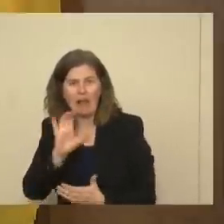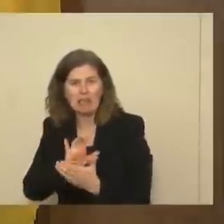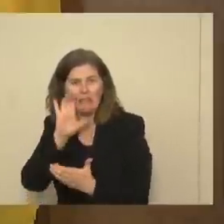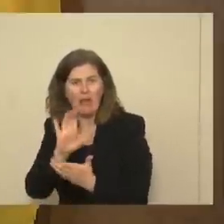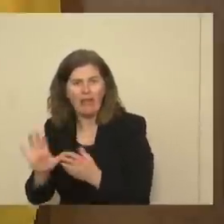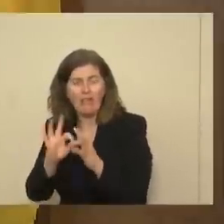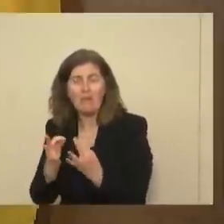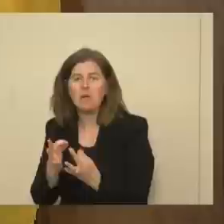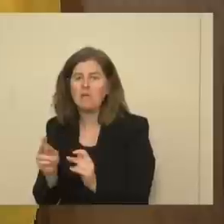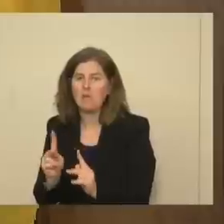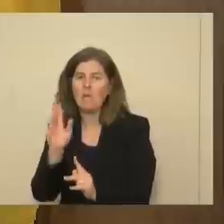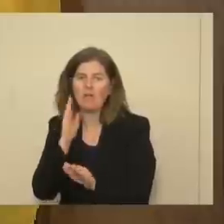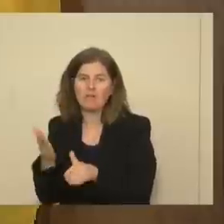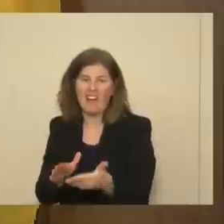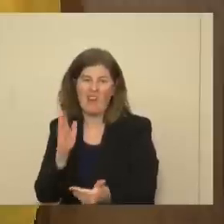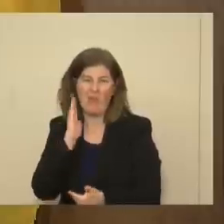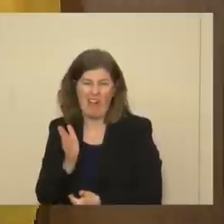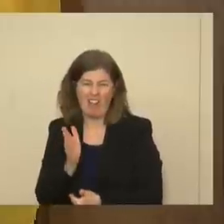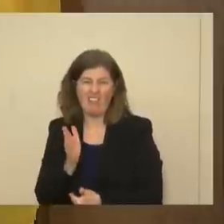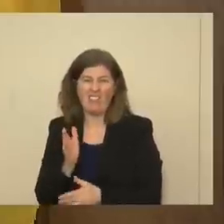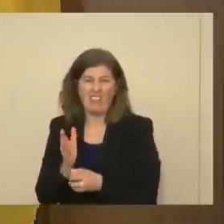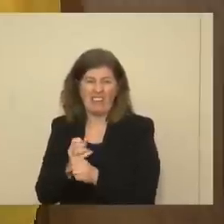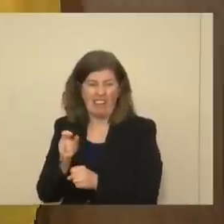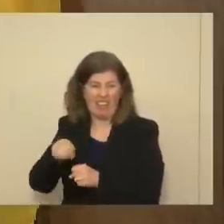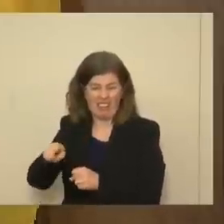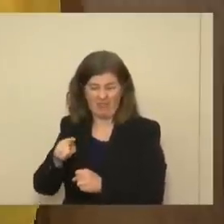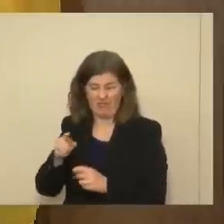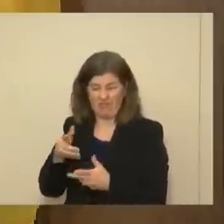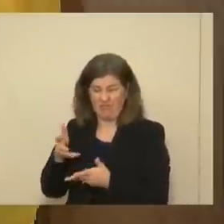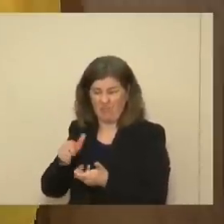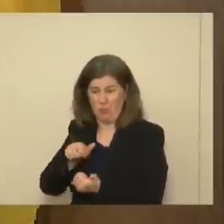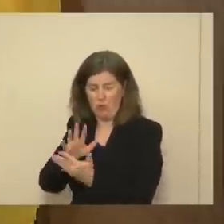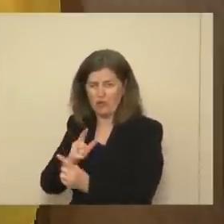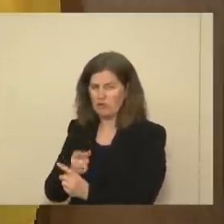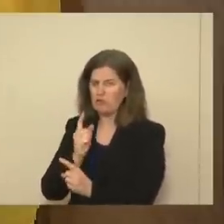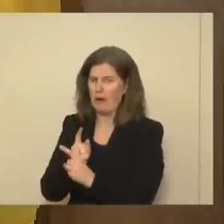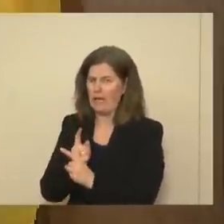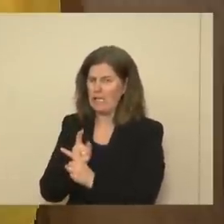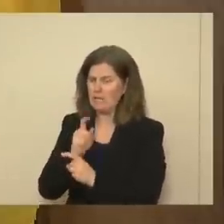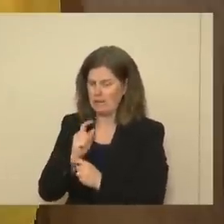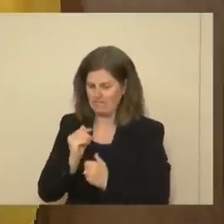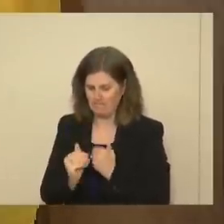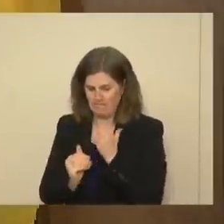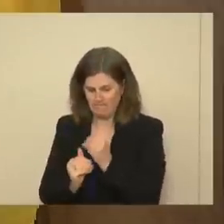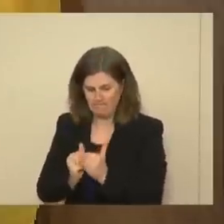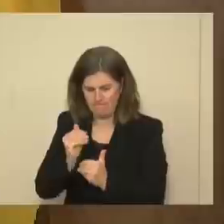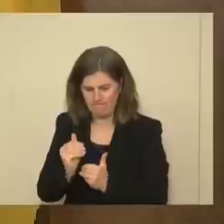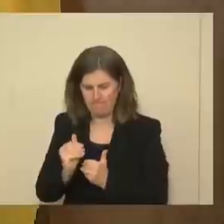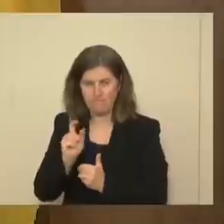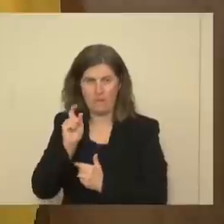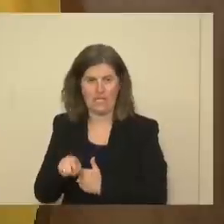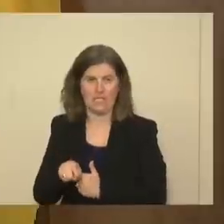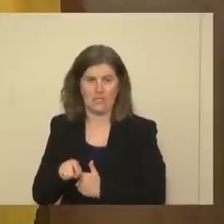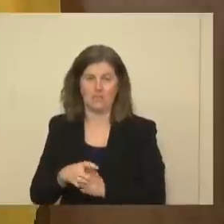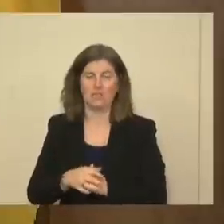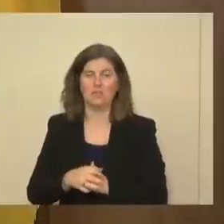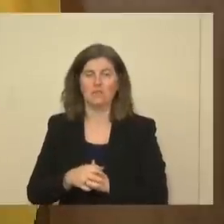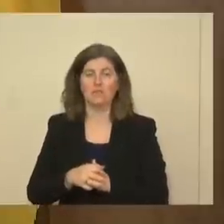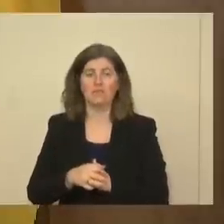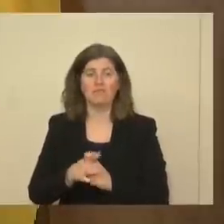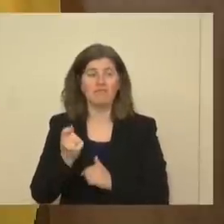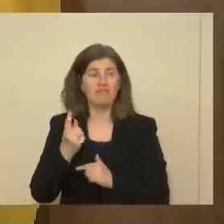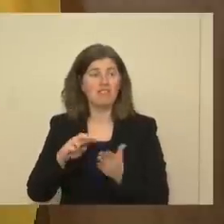people die. So getting this right must be done, and it is not an